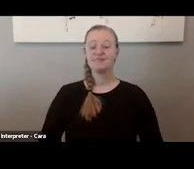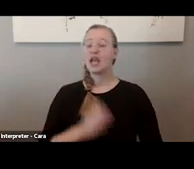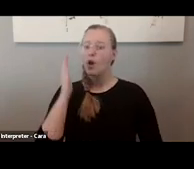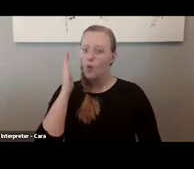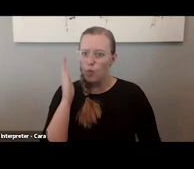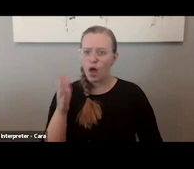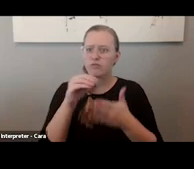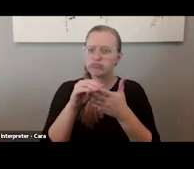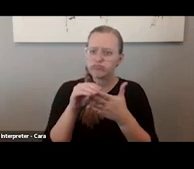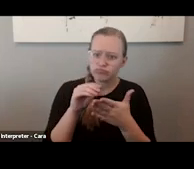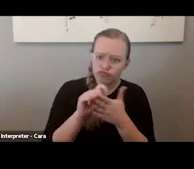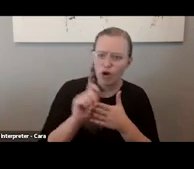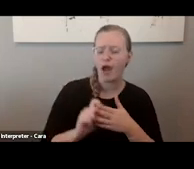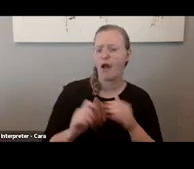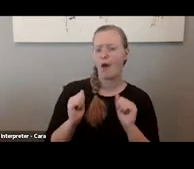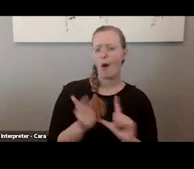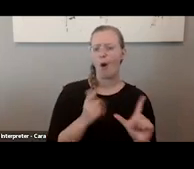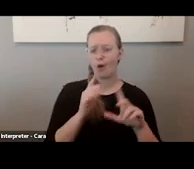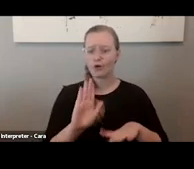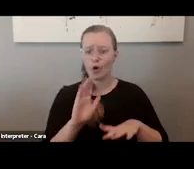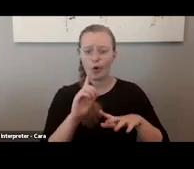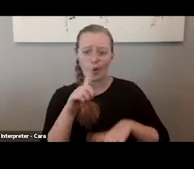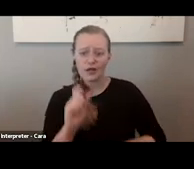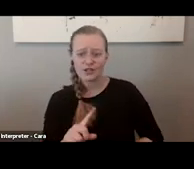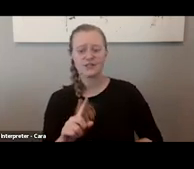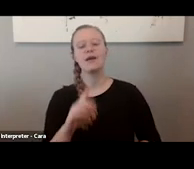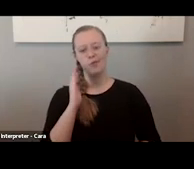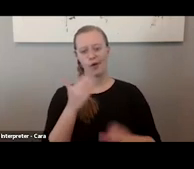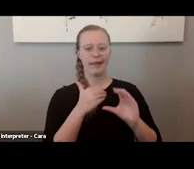down, and an Americans for the Arts staff will follow up with you.